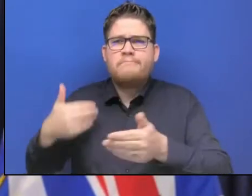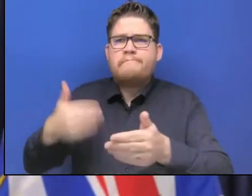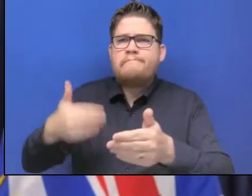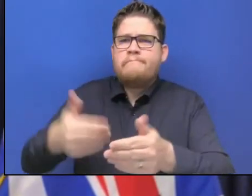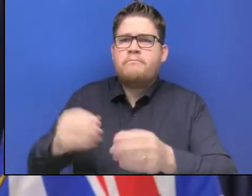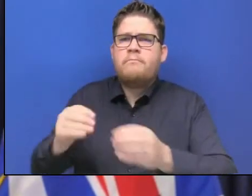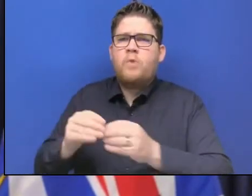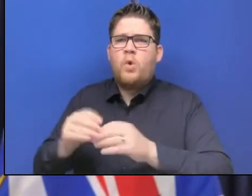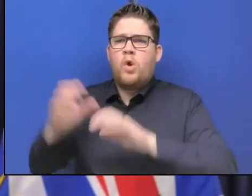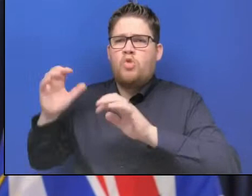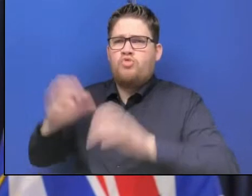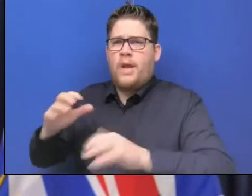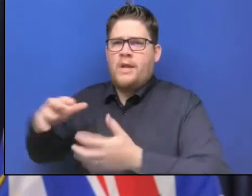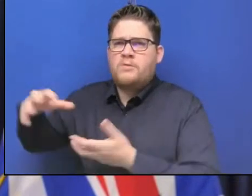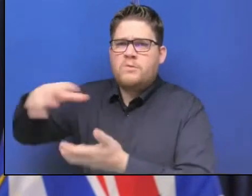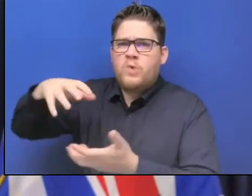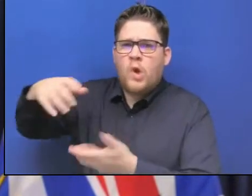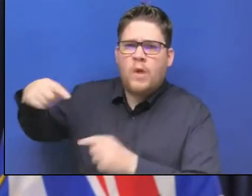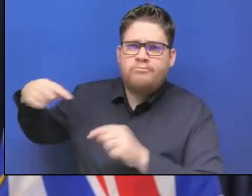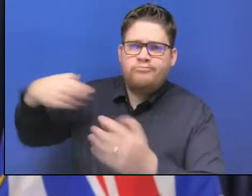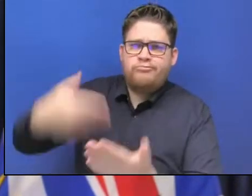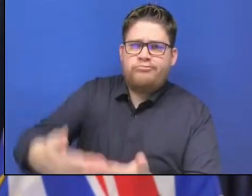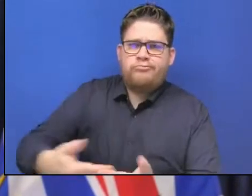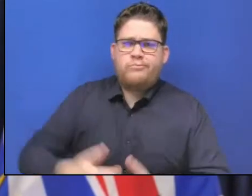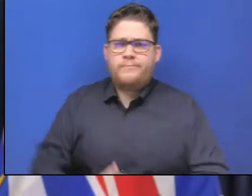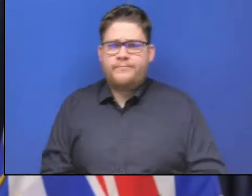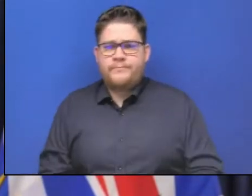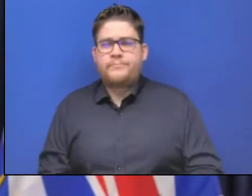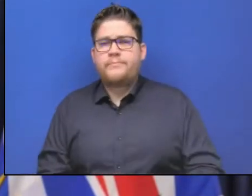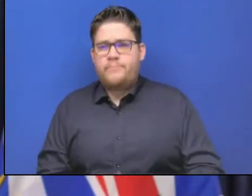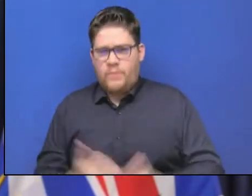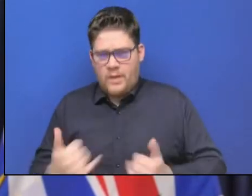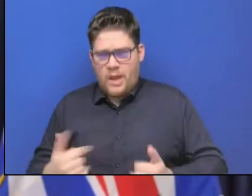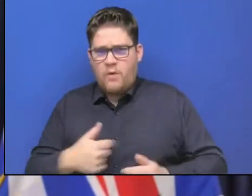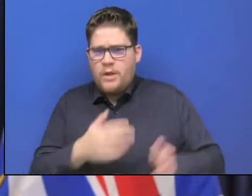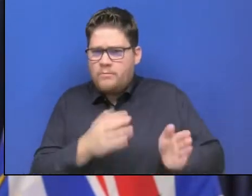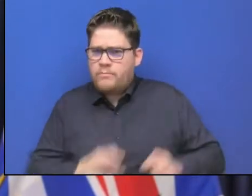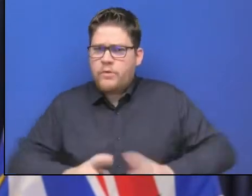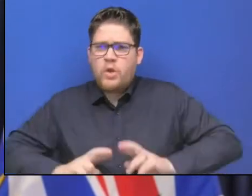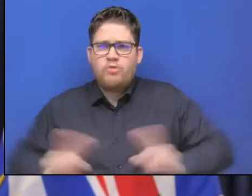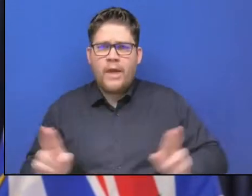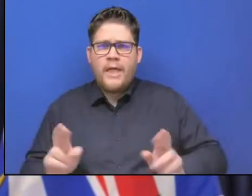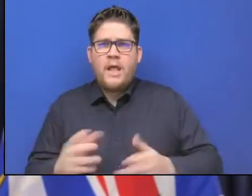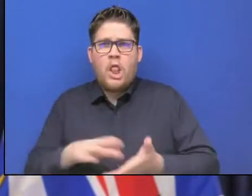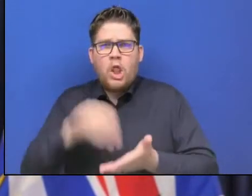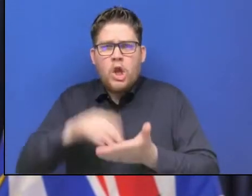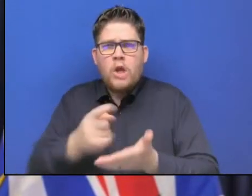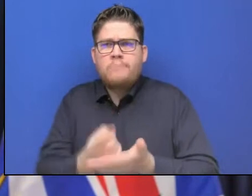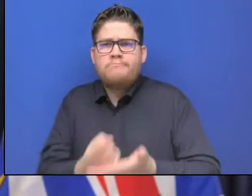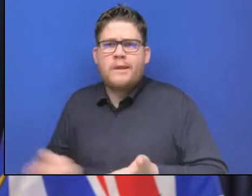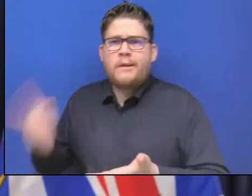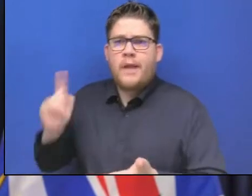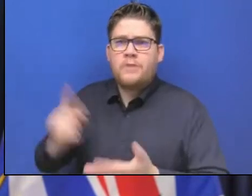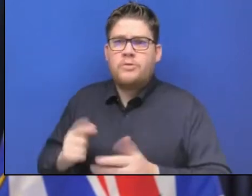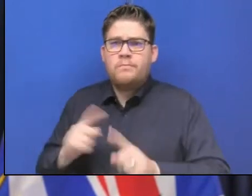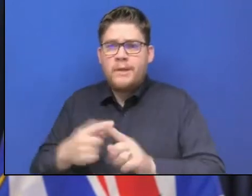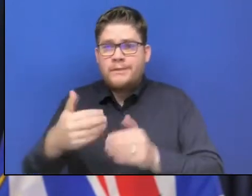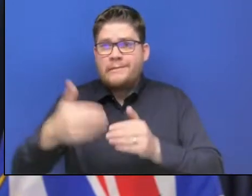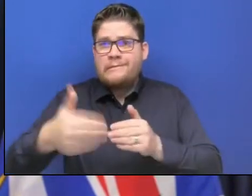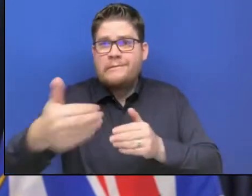recover from the incredible destruction from last week's events, but to prepare and respond to the significant weather lining up through the next week.